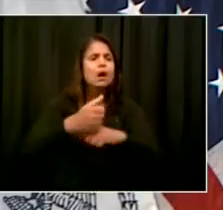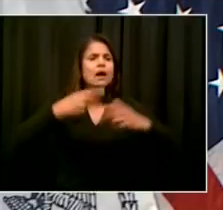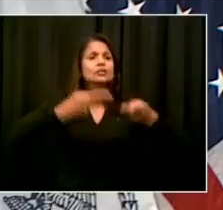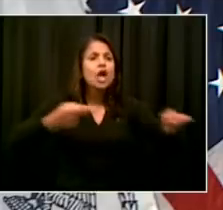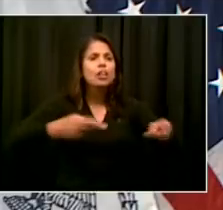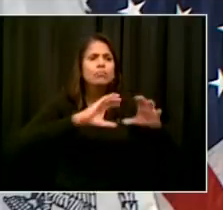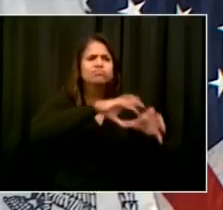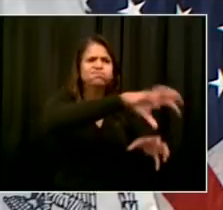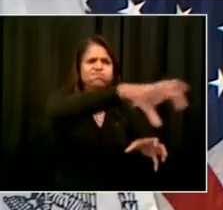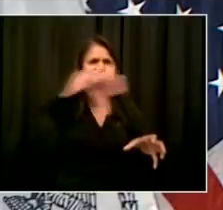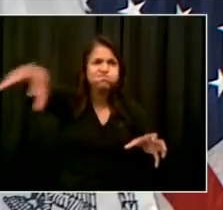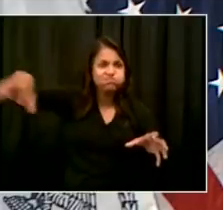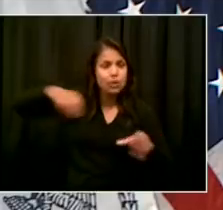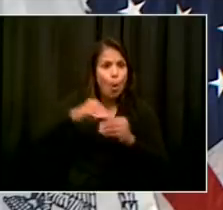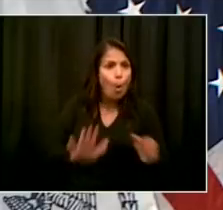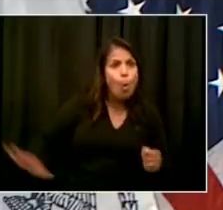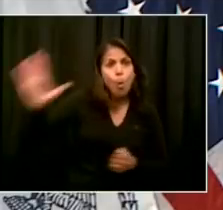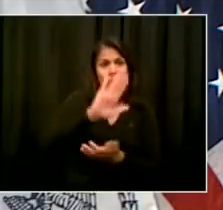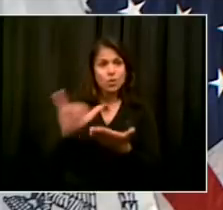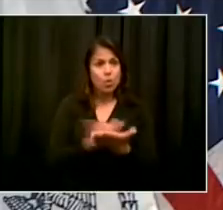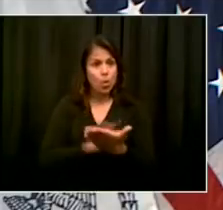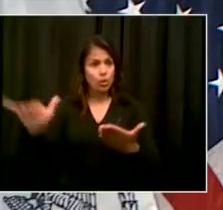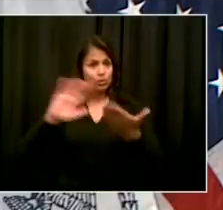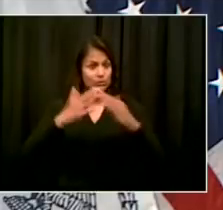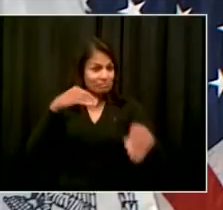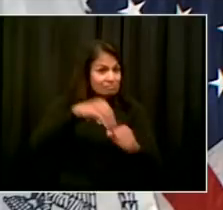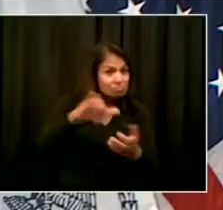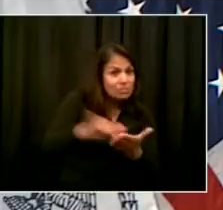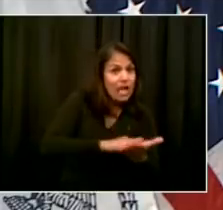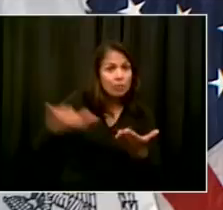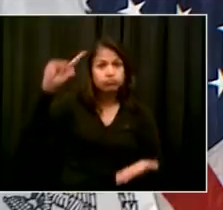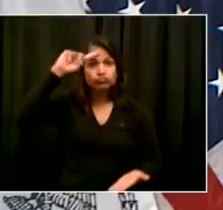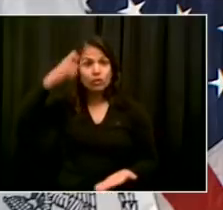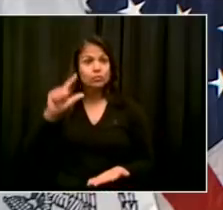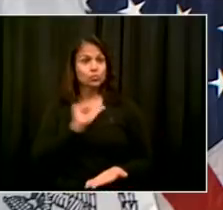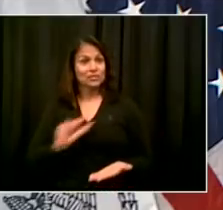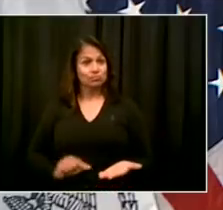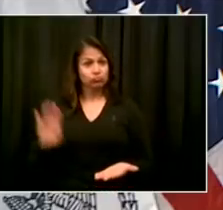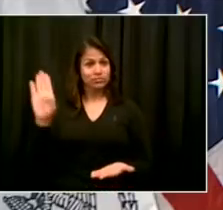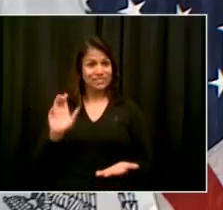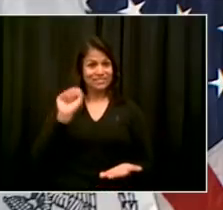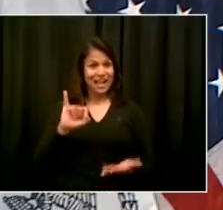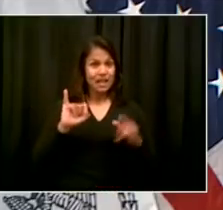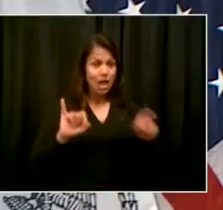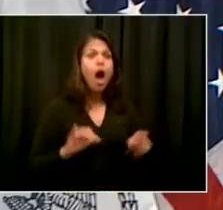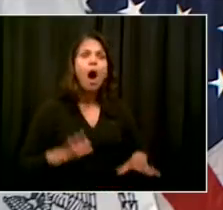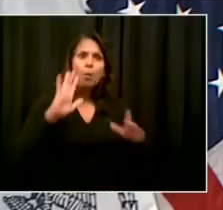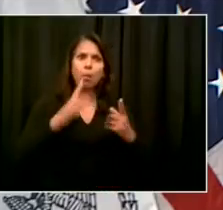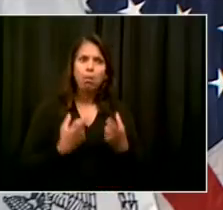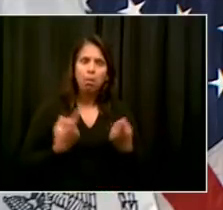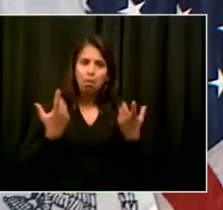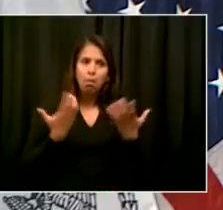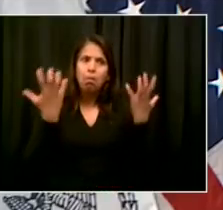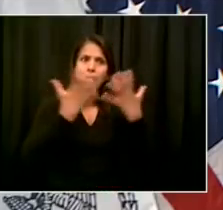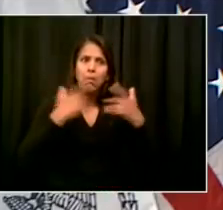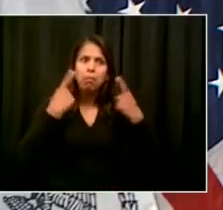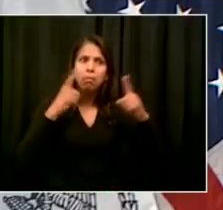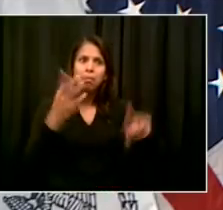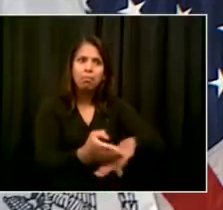city's getting healthier, as in fact our shelter census has gone down, surprisingly, we now have an opportunity